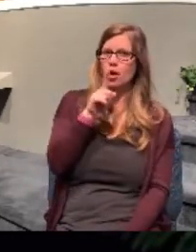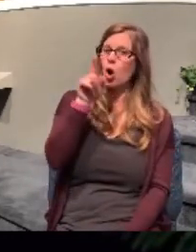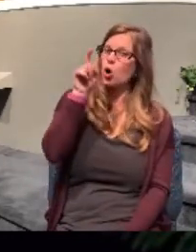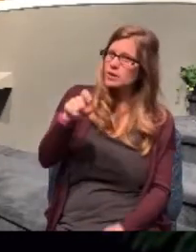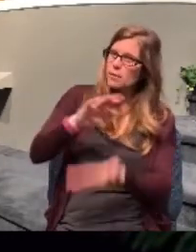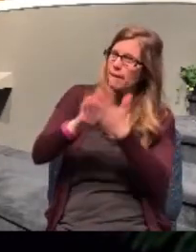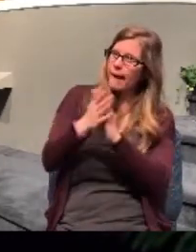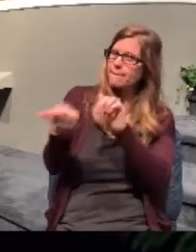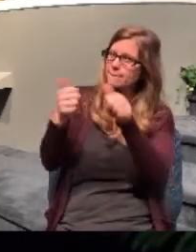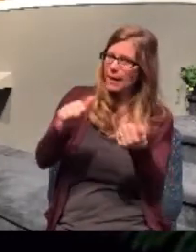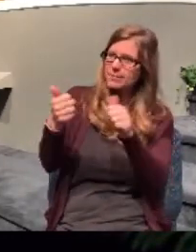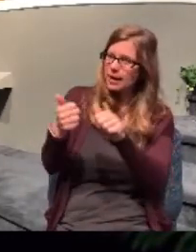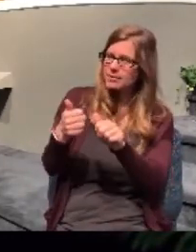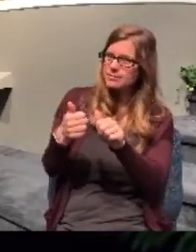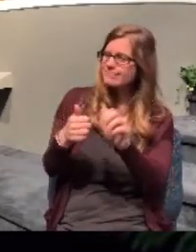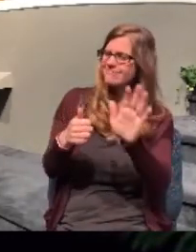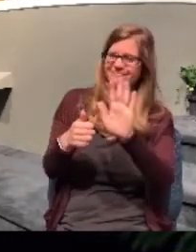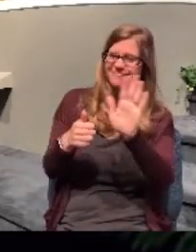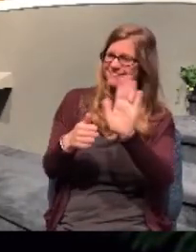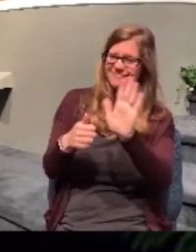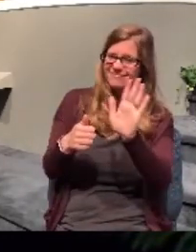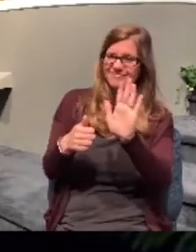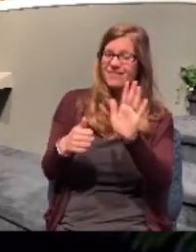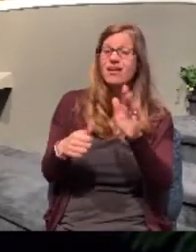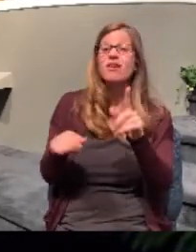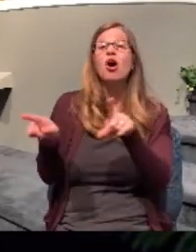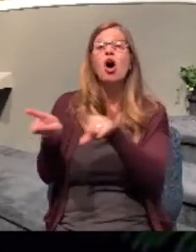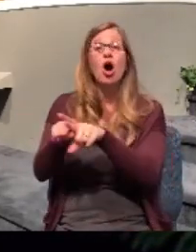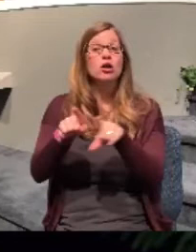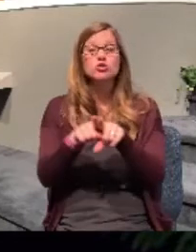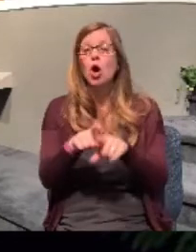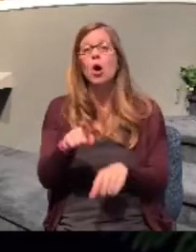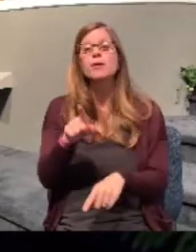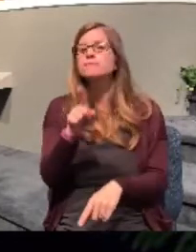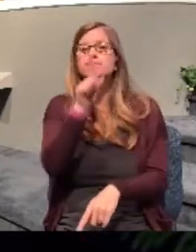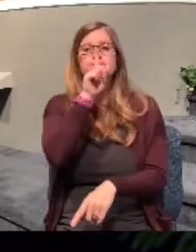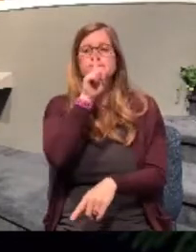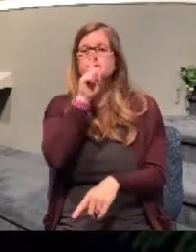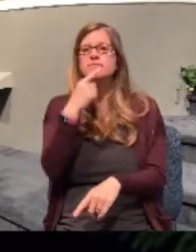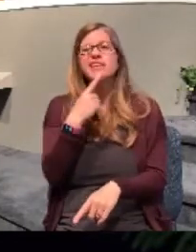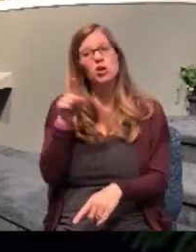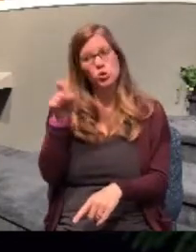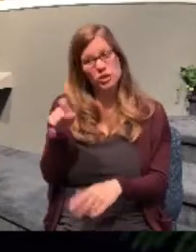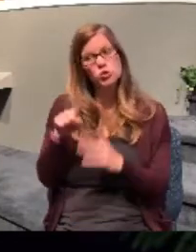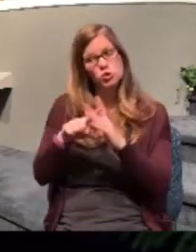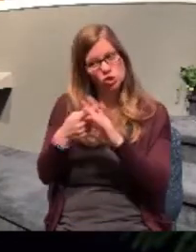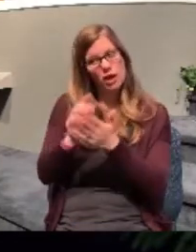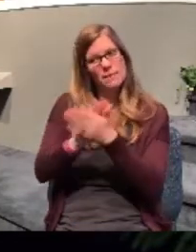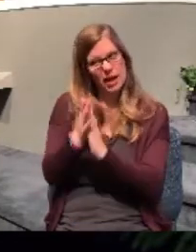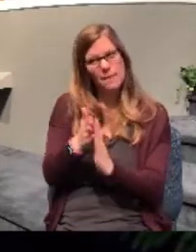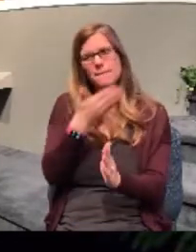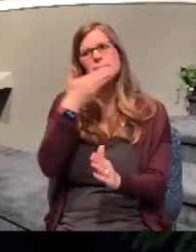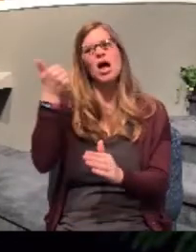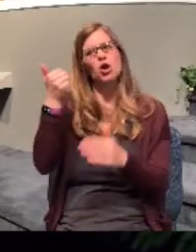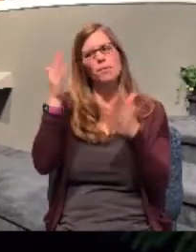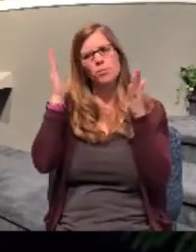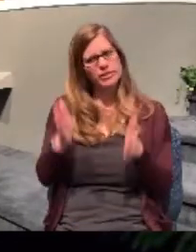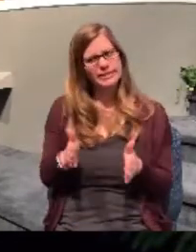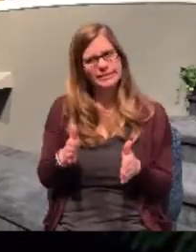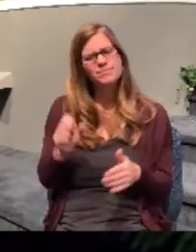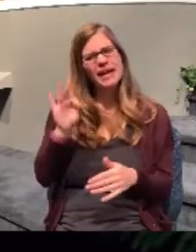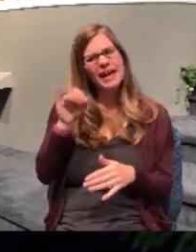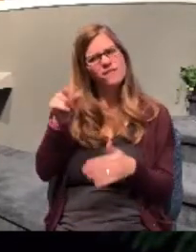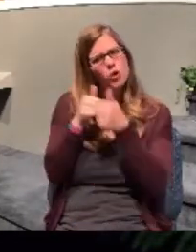Nope, that's not what they said. Also, they didn't say, well, you need to really start being a good person. You know, if you'll